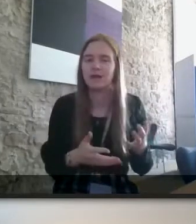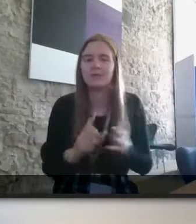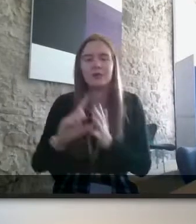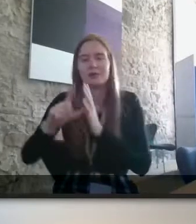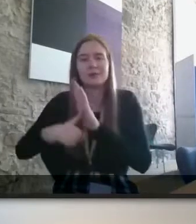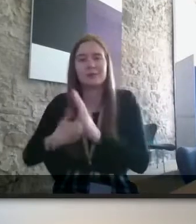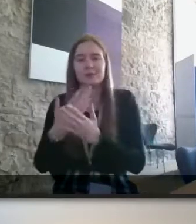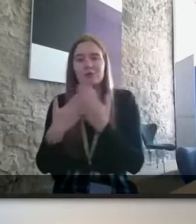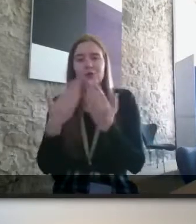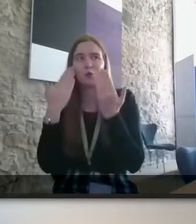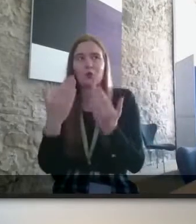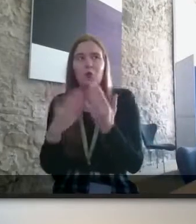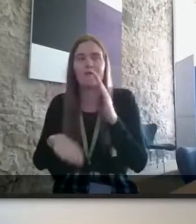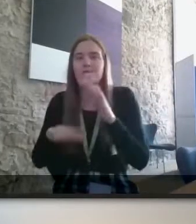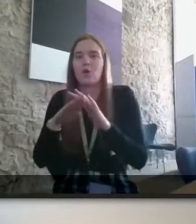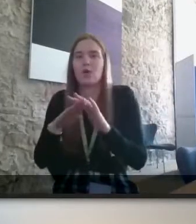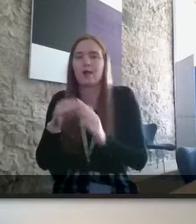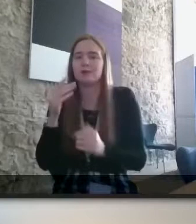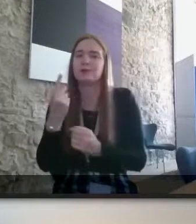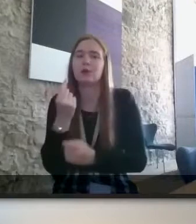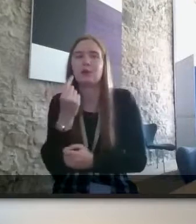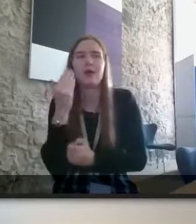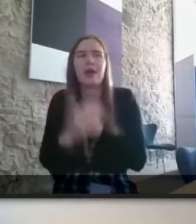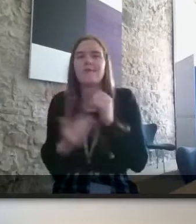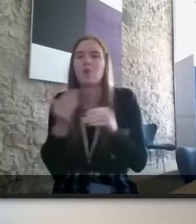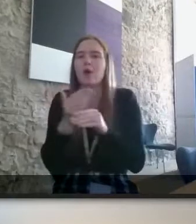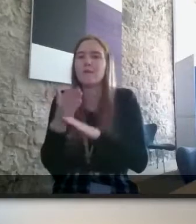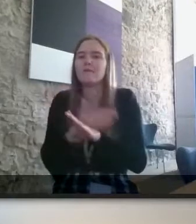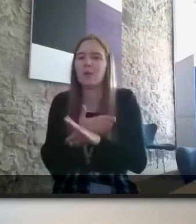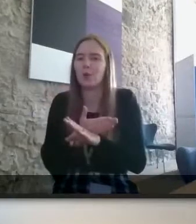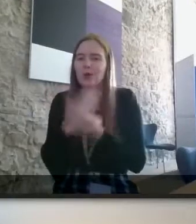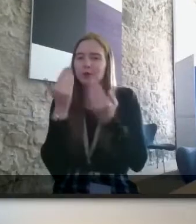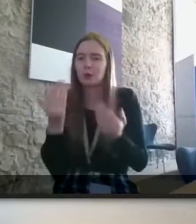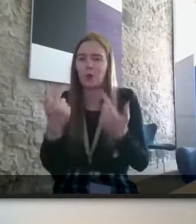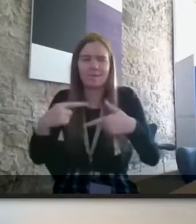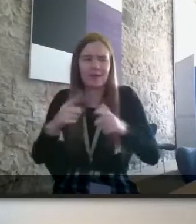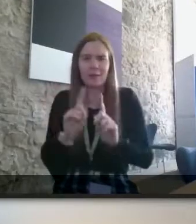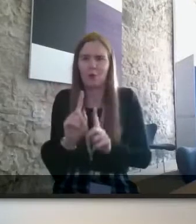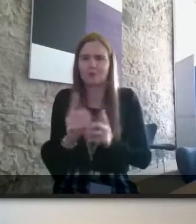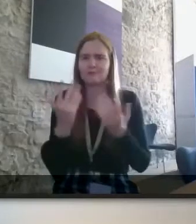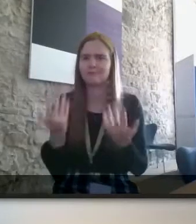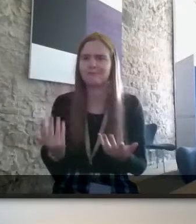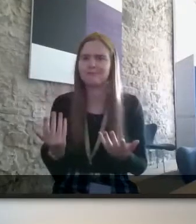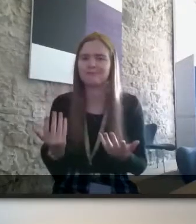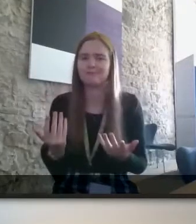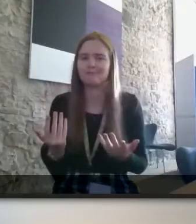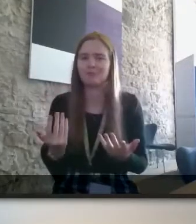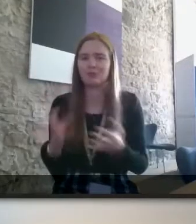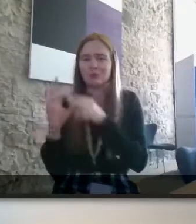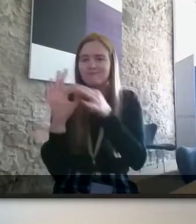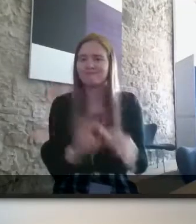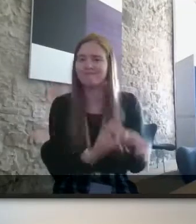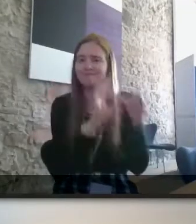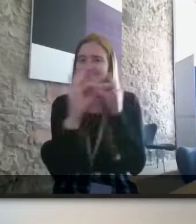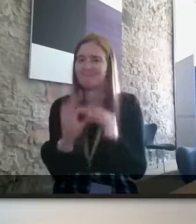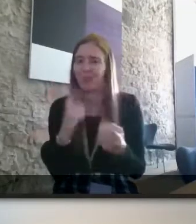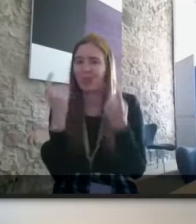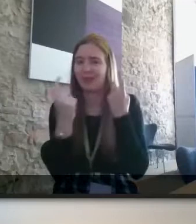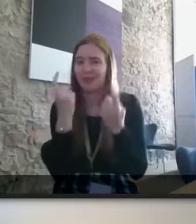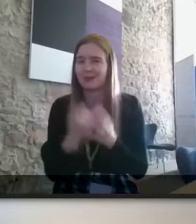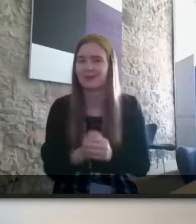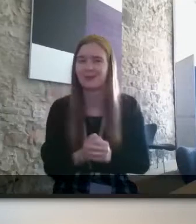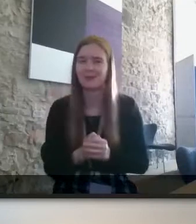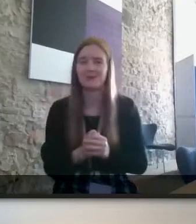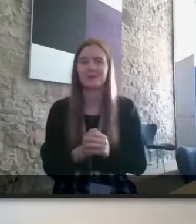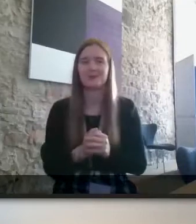knows they've not been in work before perhaps they don't know what's available and possible so join up a bit no bella thank you